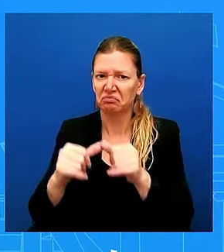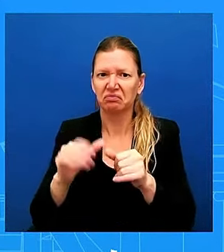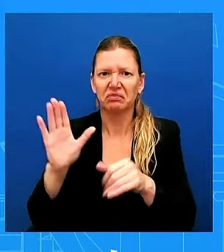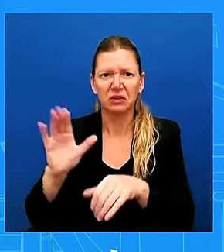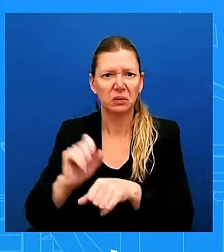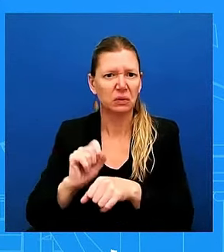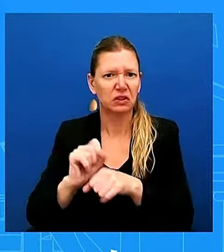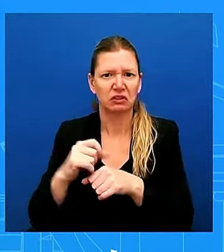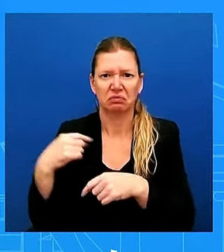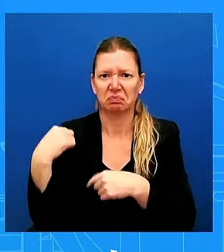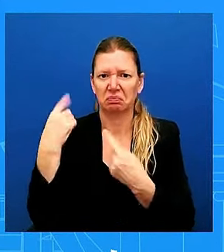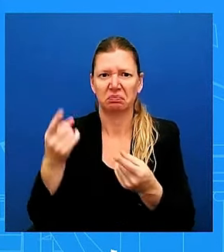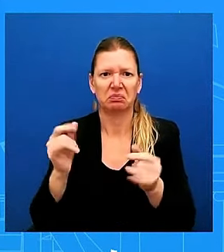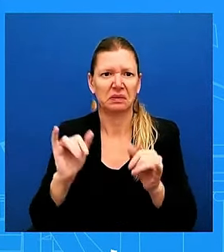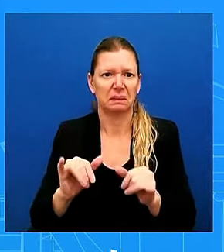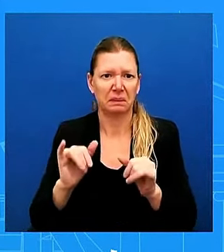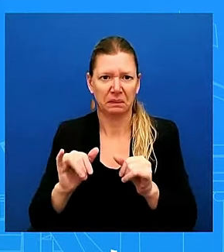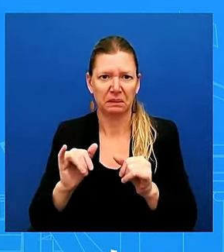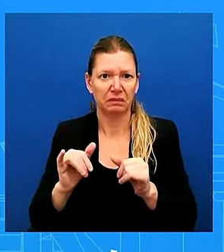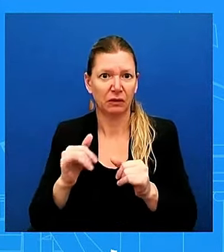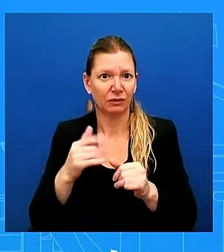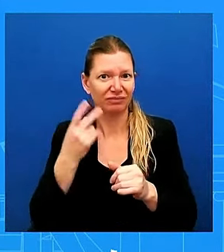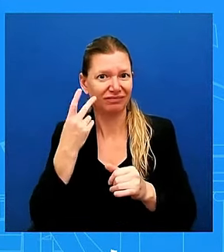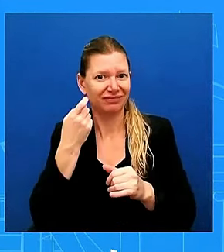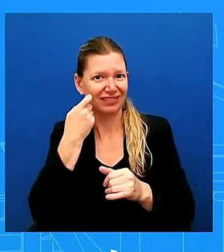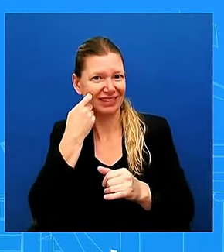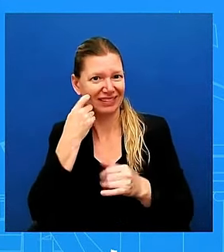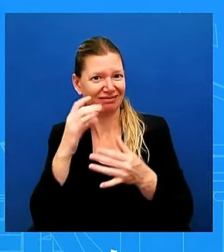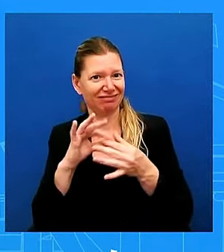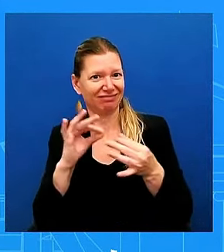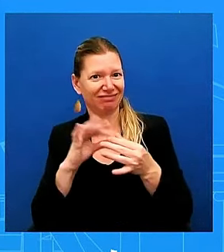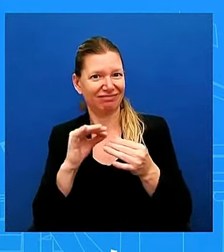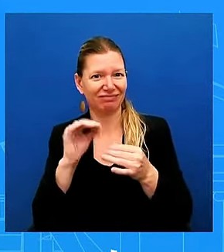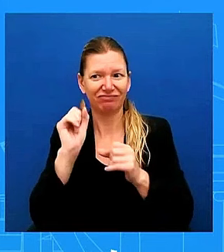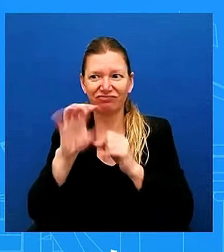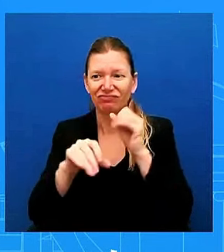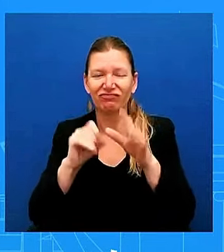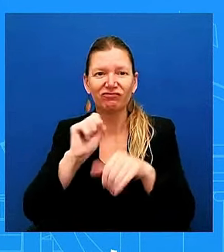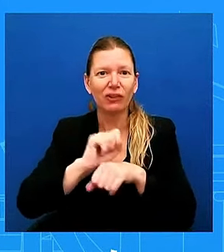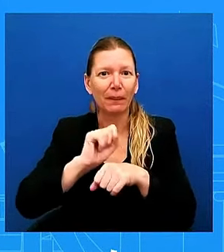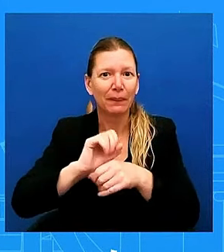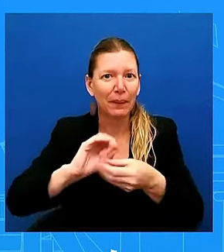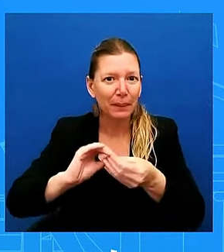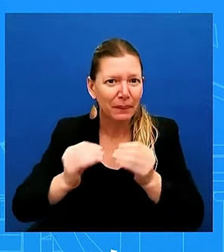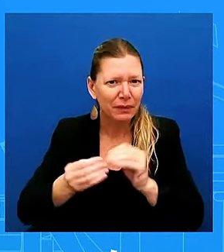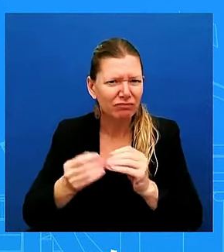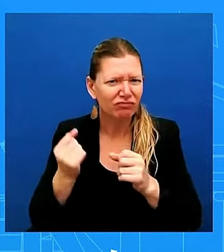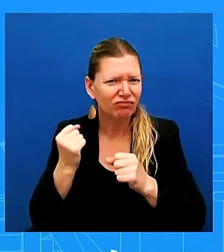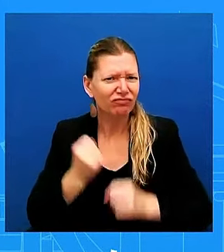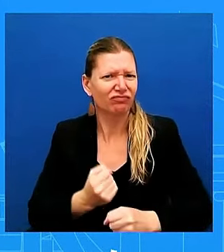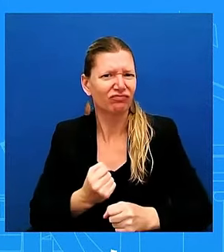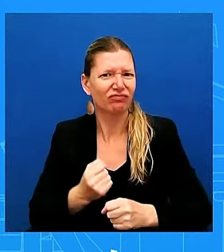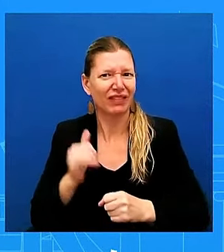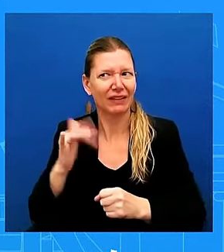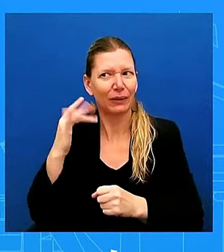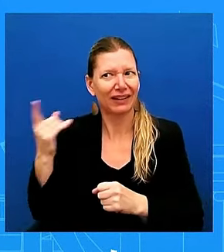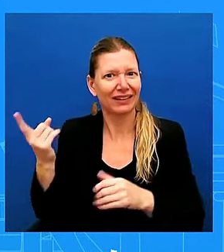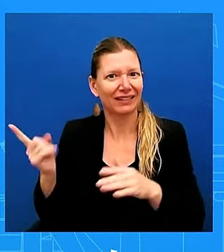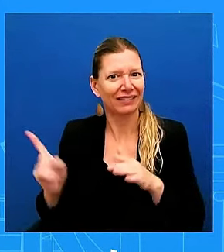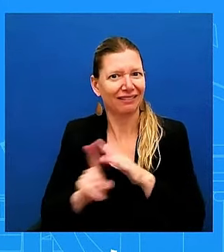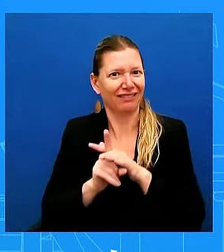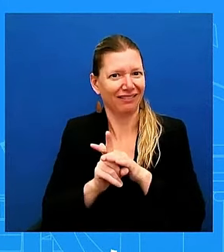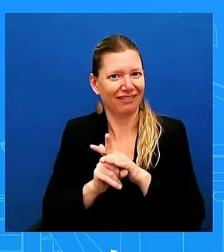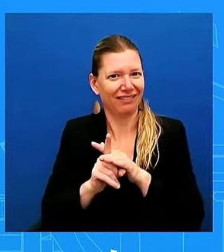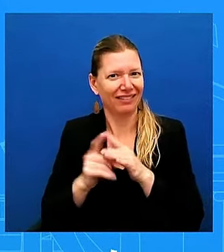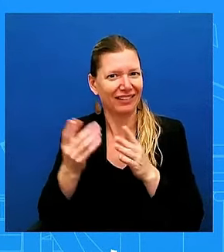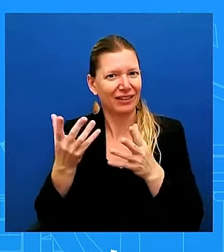He came out because he wanted to talk about that. He wanted to talk about what we have seen this week. And so, uh, and so, look, we're going to continue to doing the work.